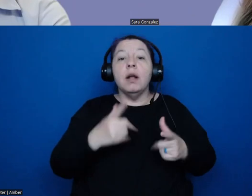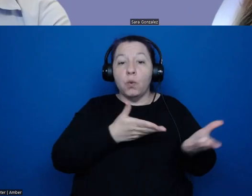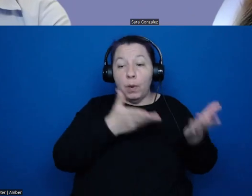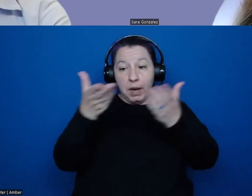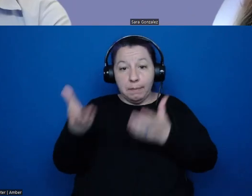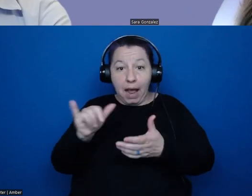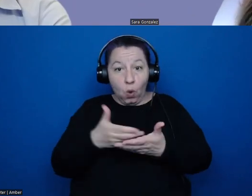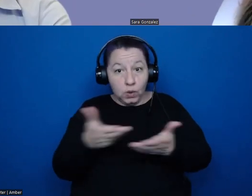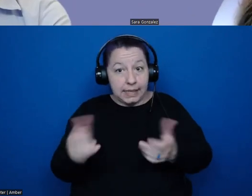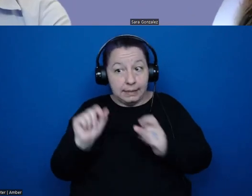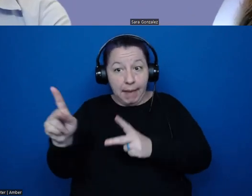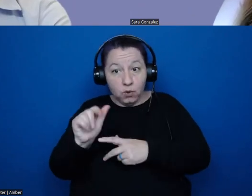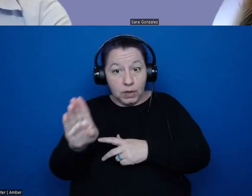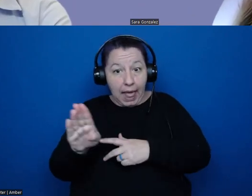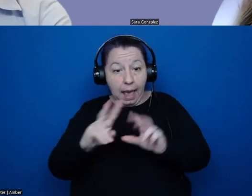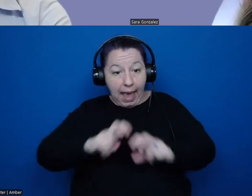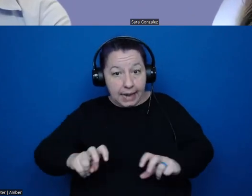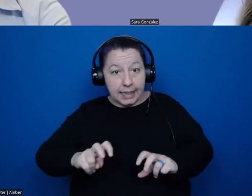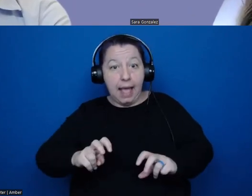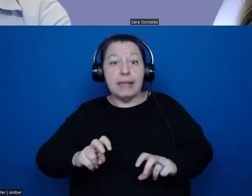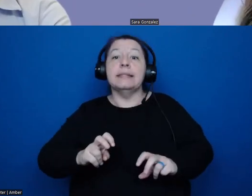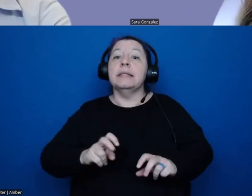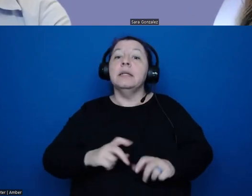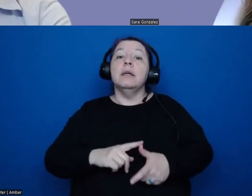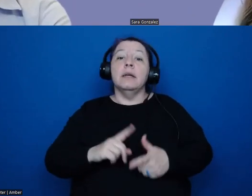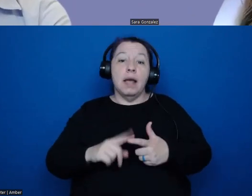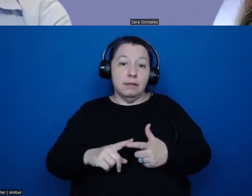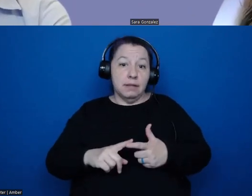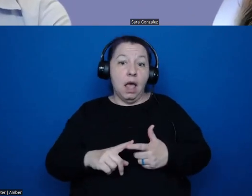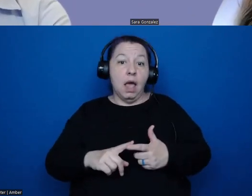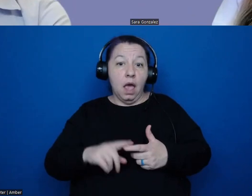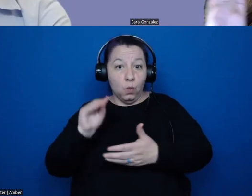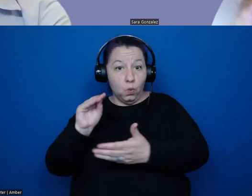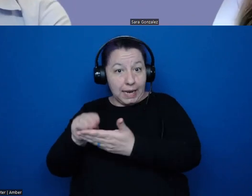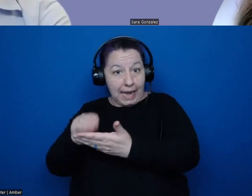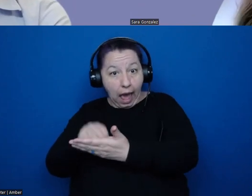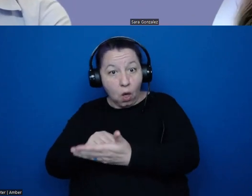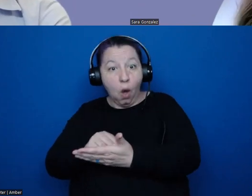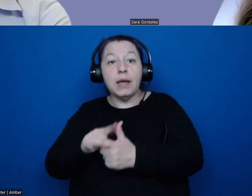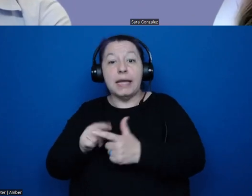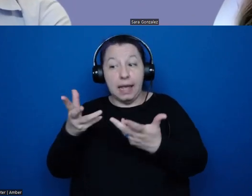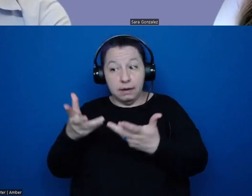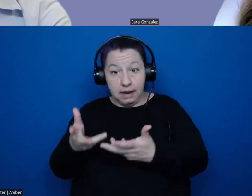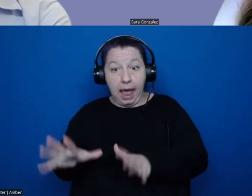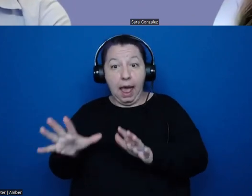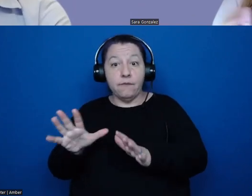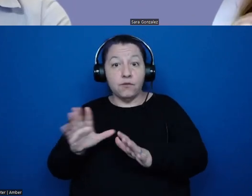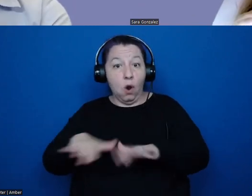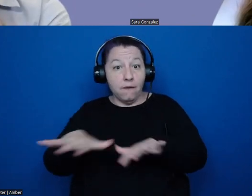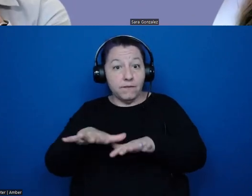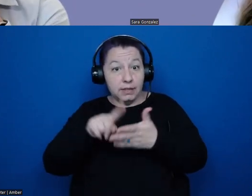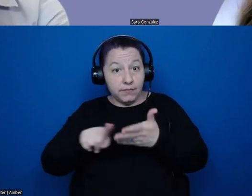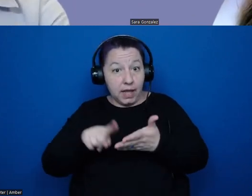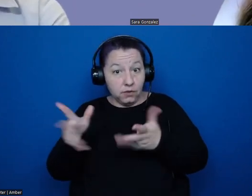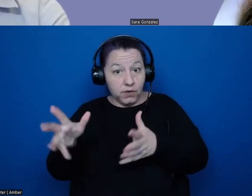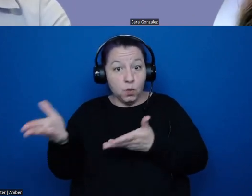lab. We analyze them. We and should we catalog them. And then after our field investigations are done, we